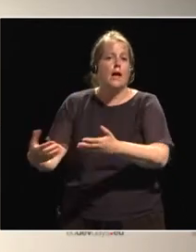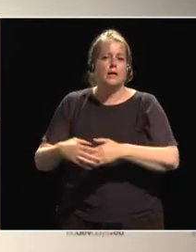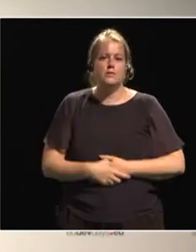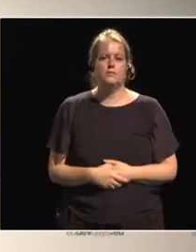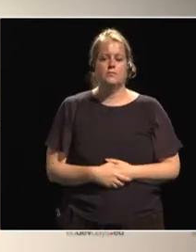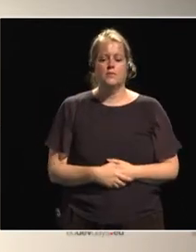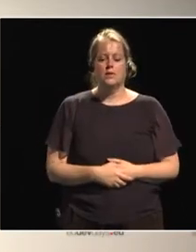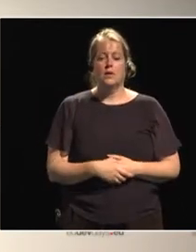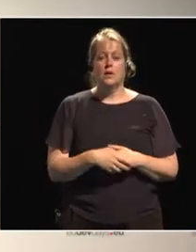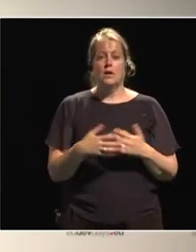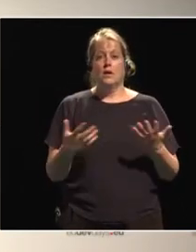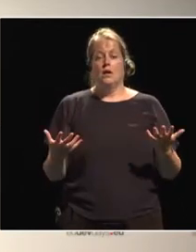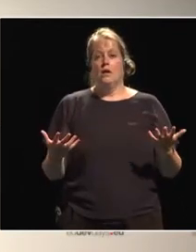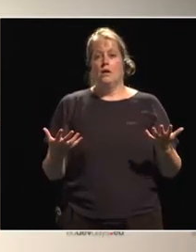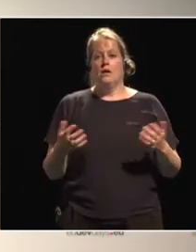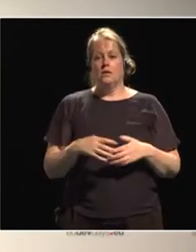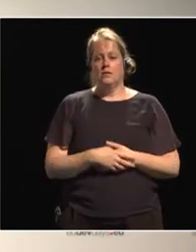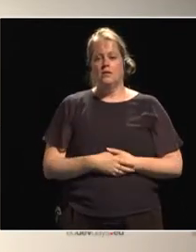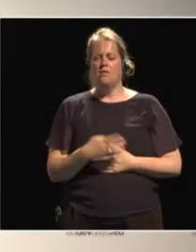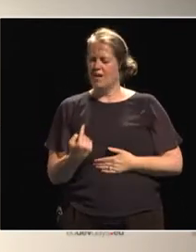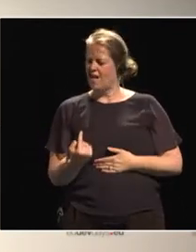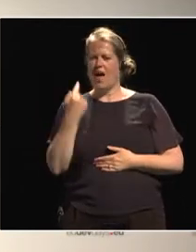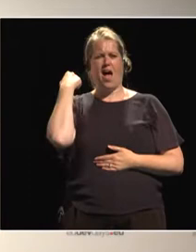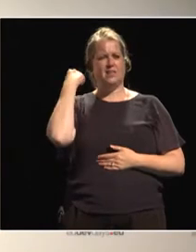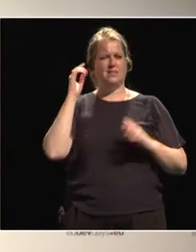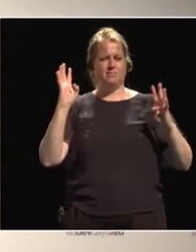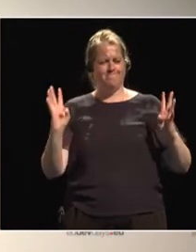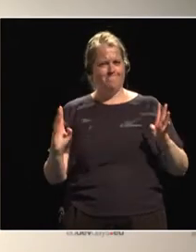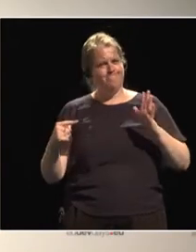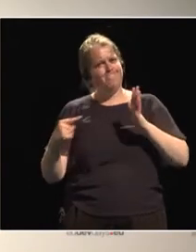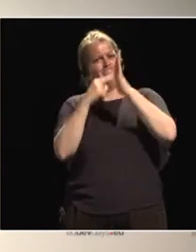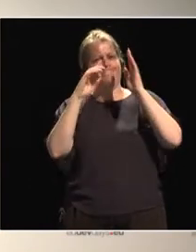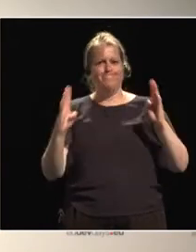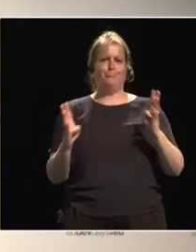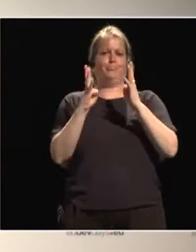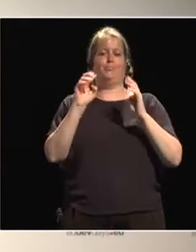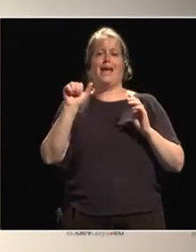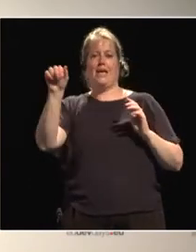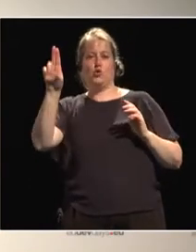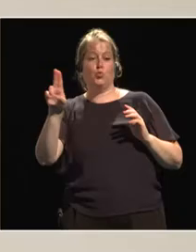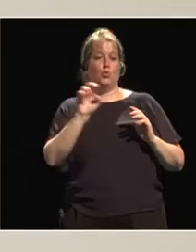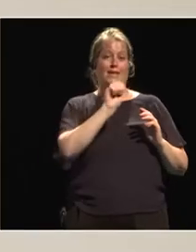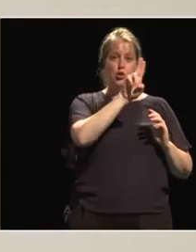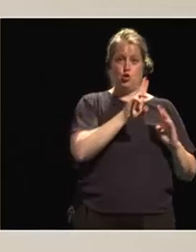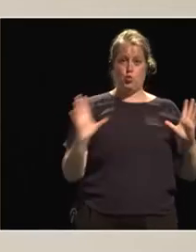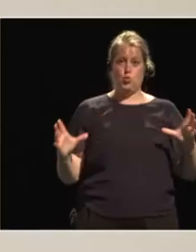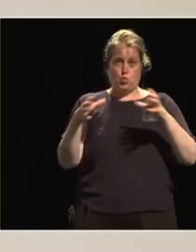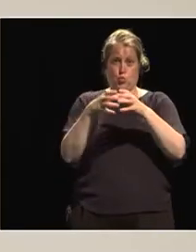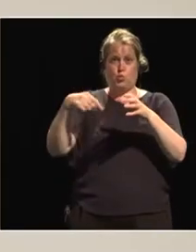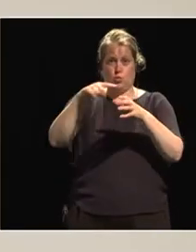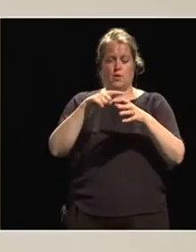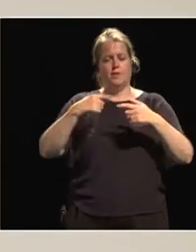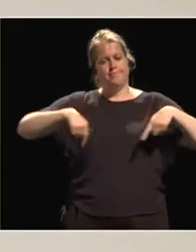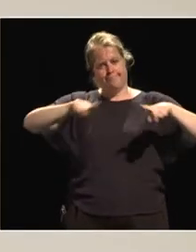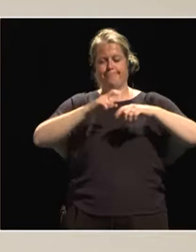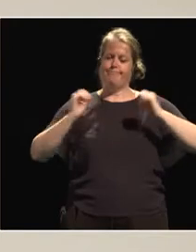summit between the African Union and the European Union, a decision was